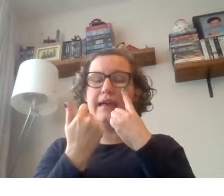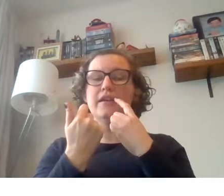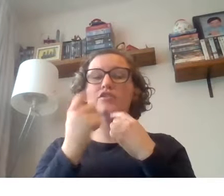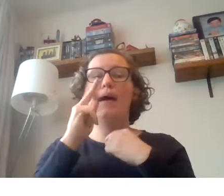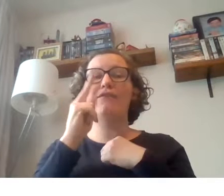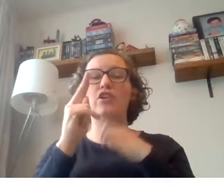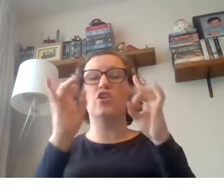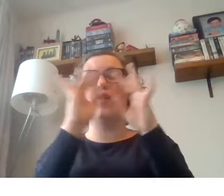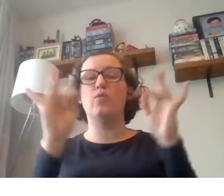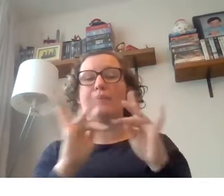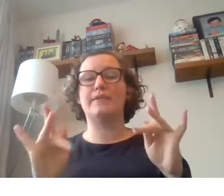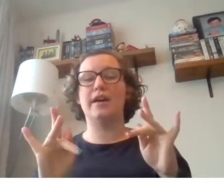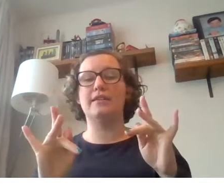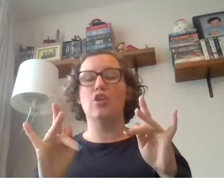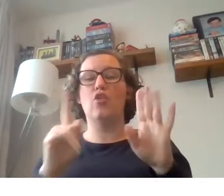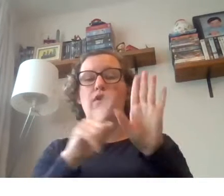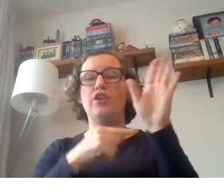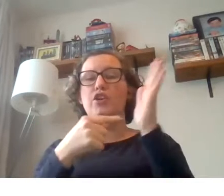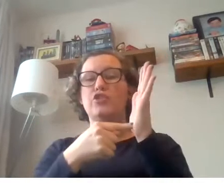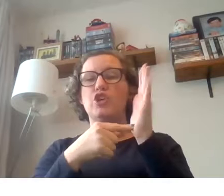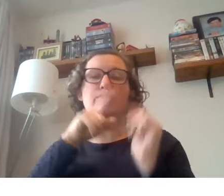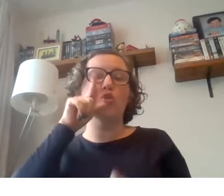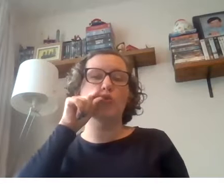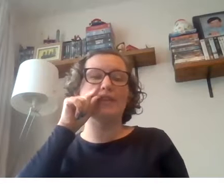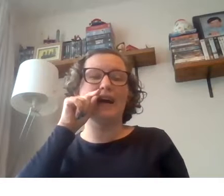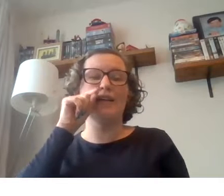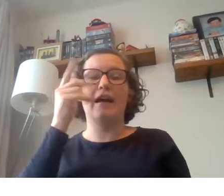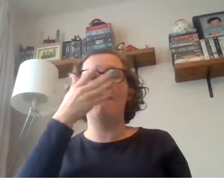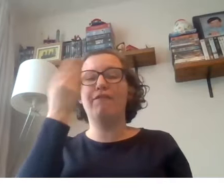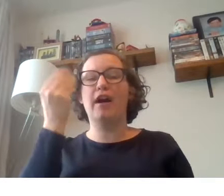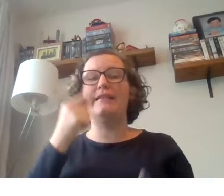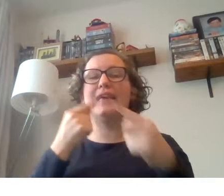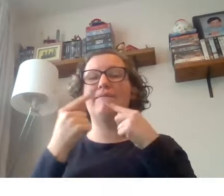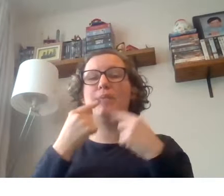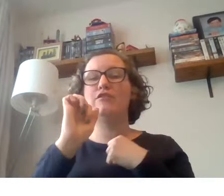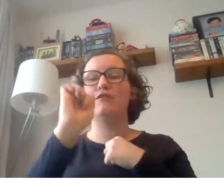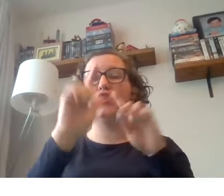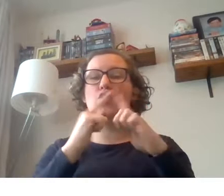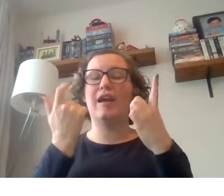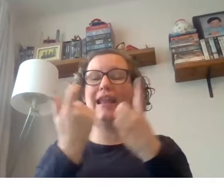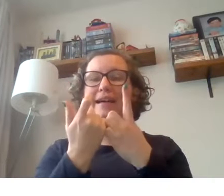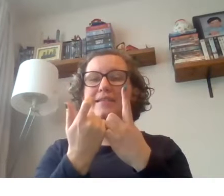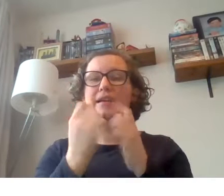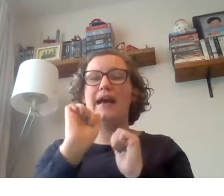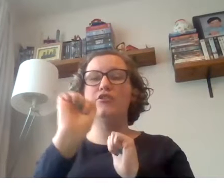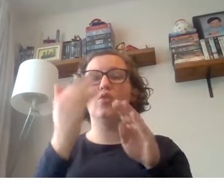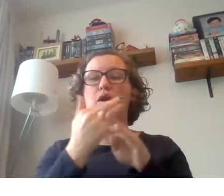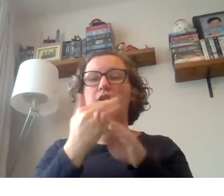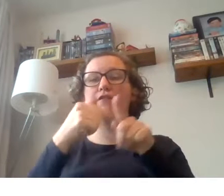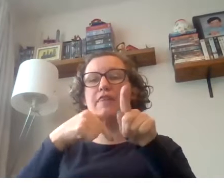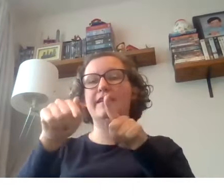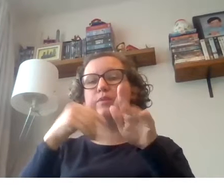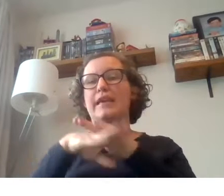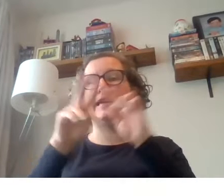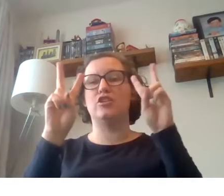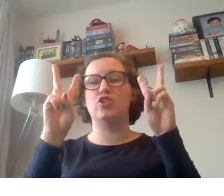okay so have a look on the website or on the youtube or twitter and find the information for your class and your